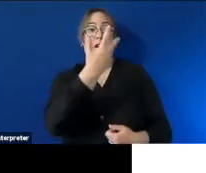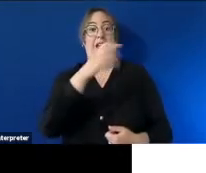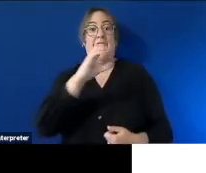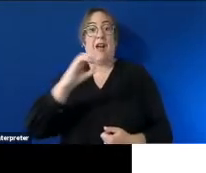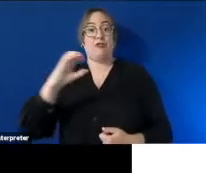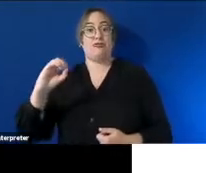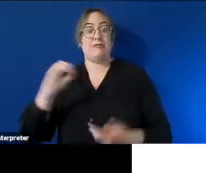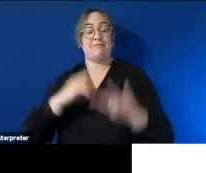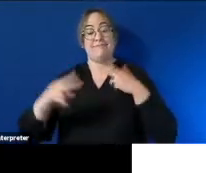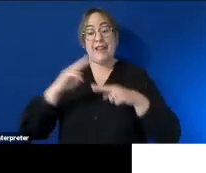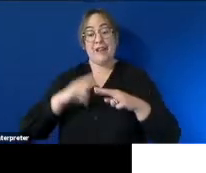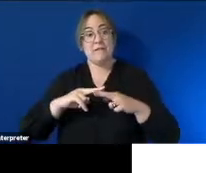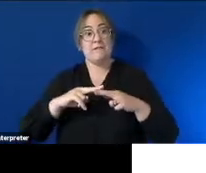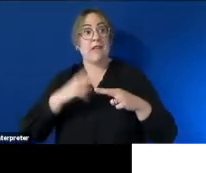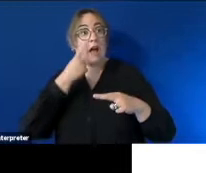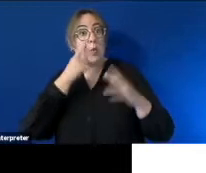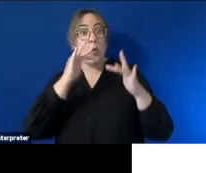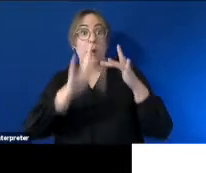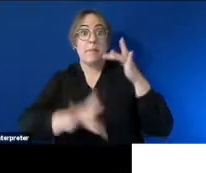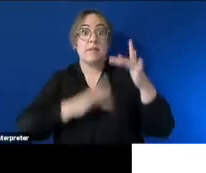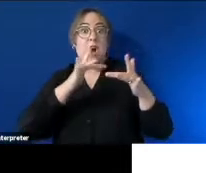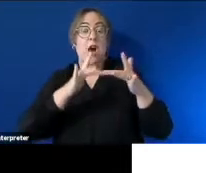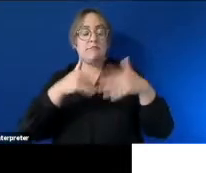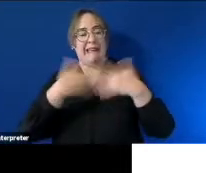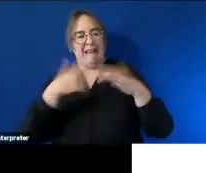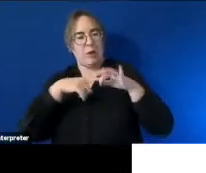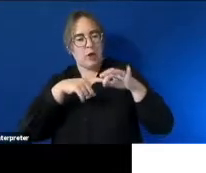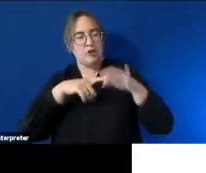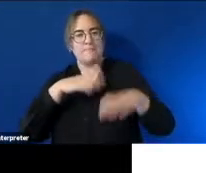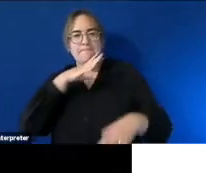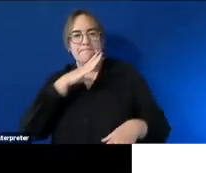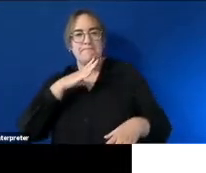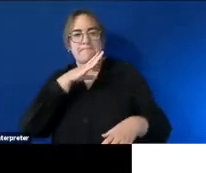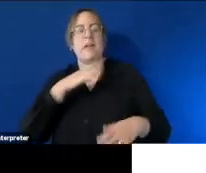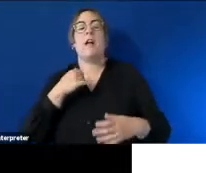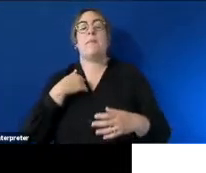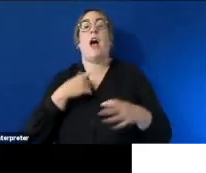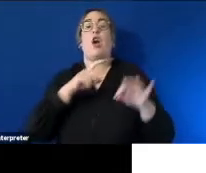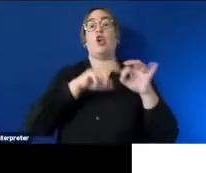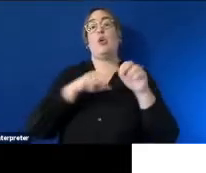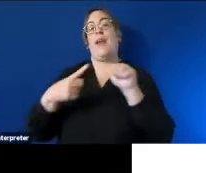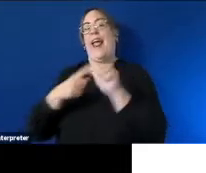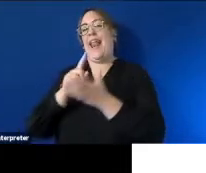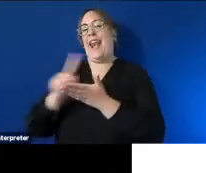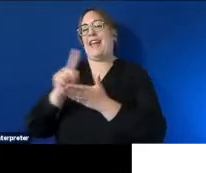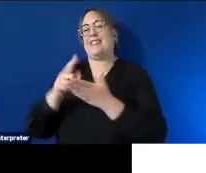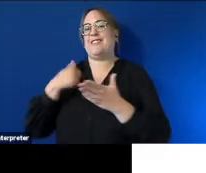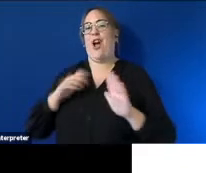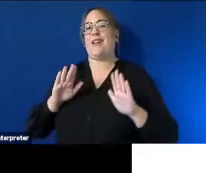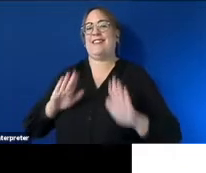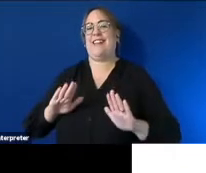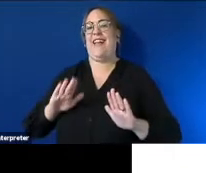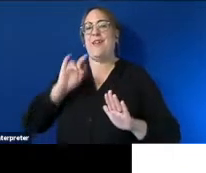if you have any questions relating to um what what um i've covered today but i know we're going to have a q a later as well thank you